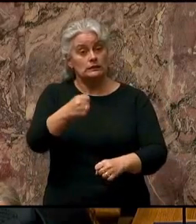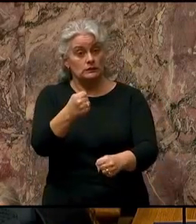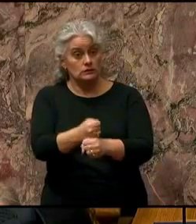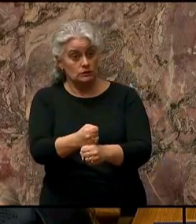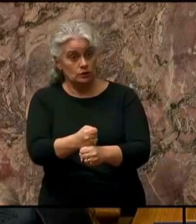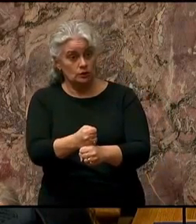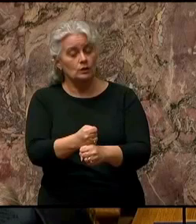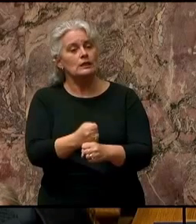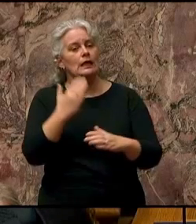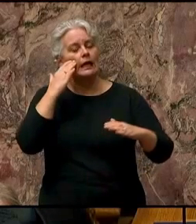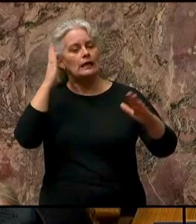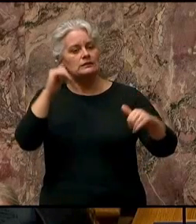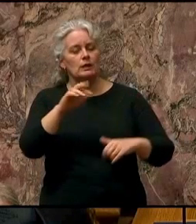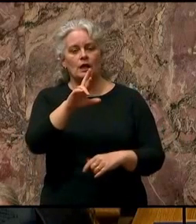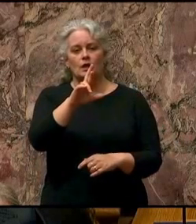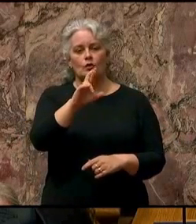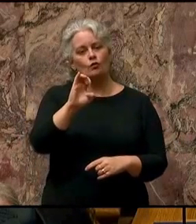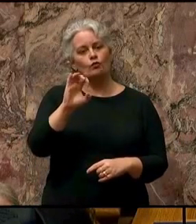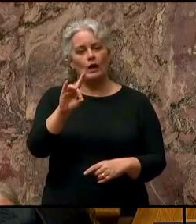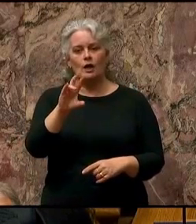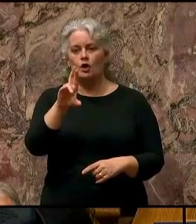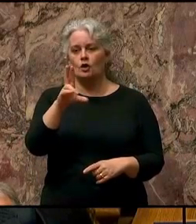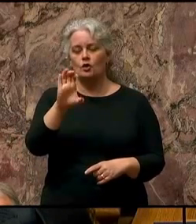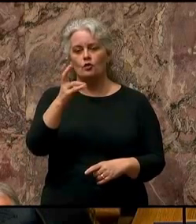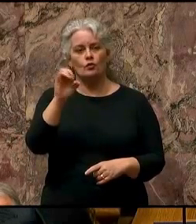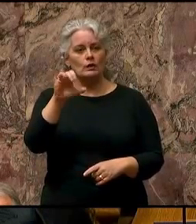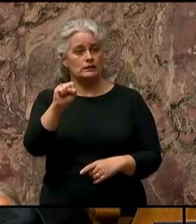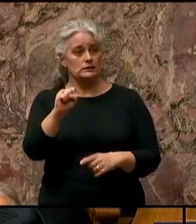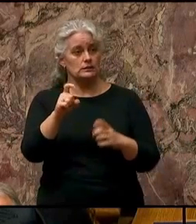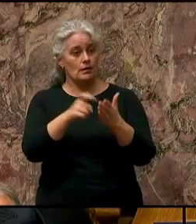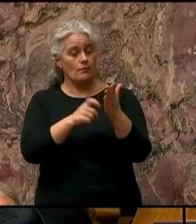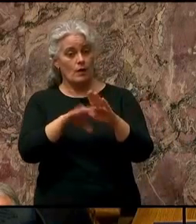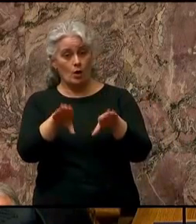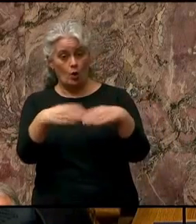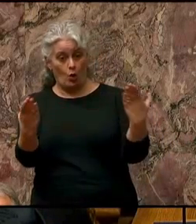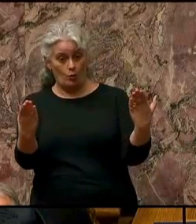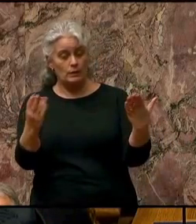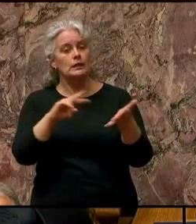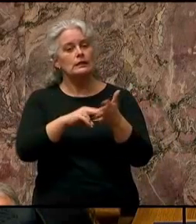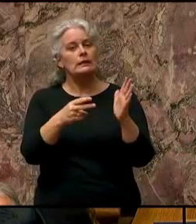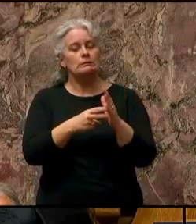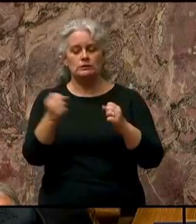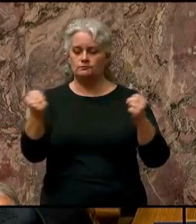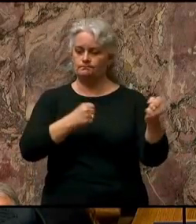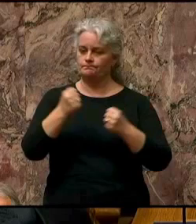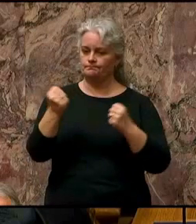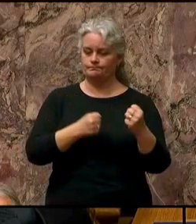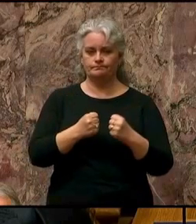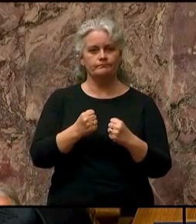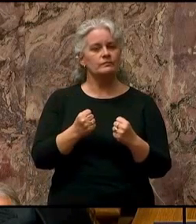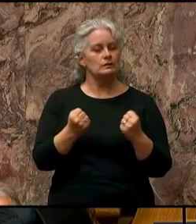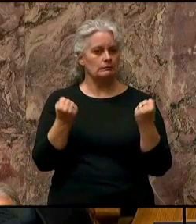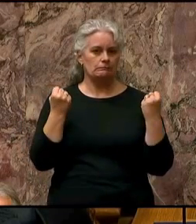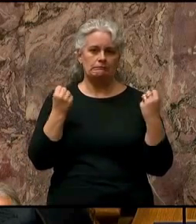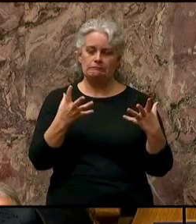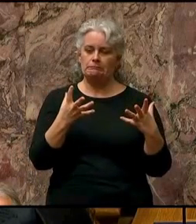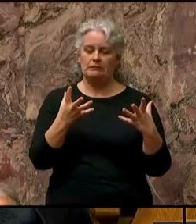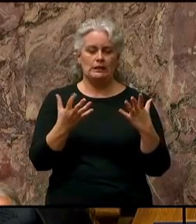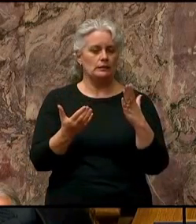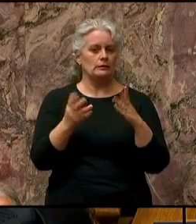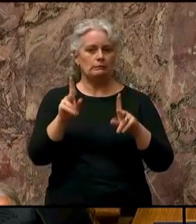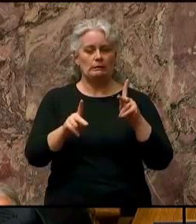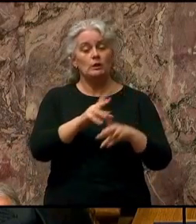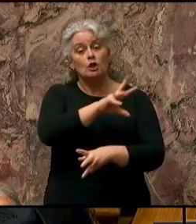the Red Crisp Mine to open, employing another 300 British Columbians, including many First Nations peoples.